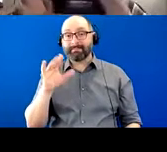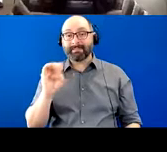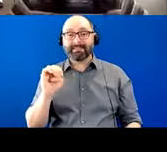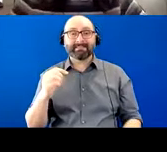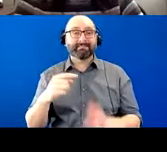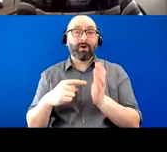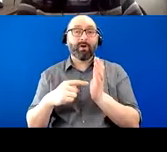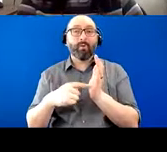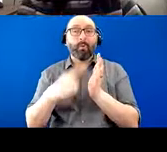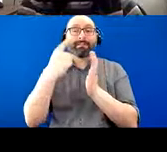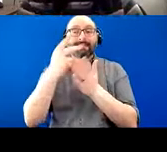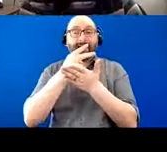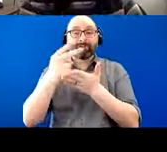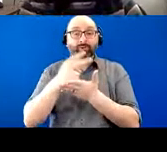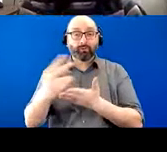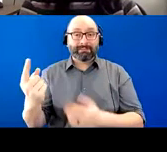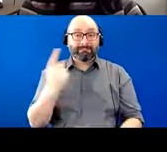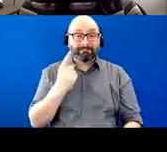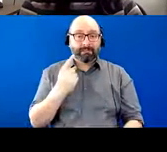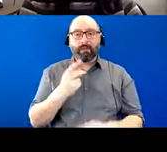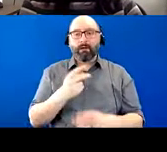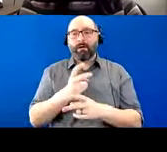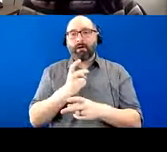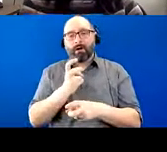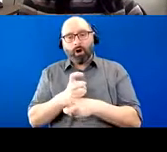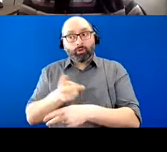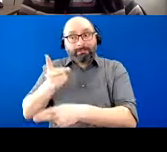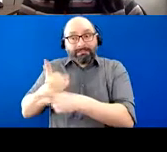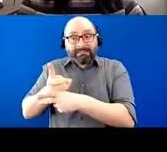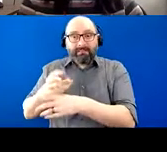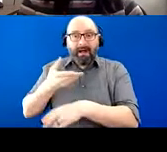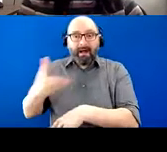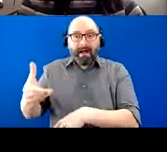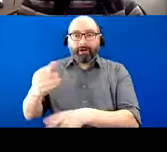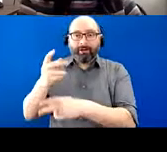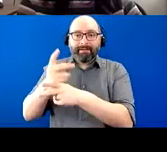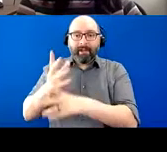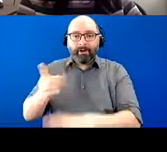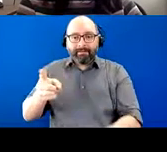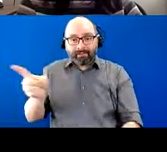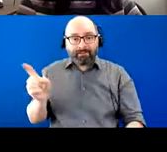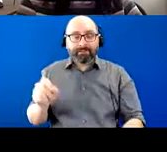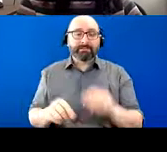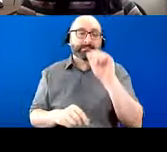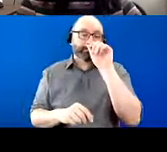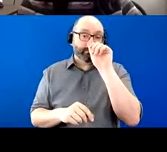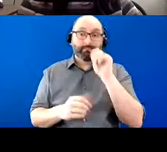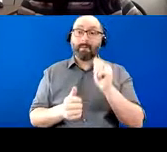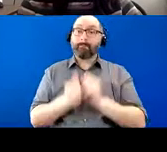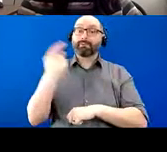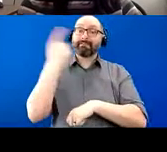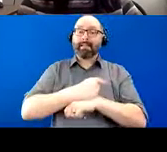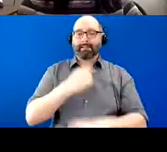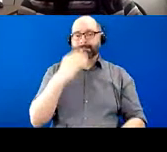weeks and there were difficulties with keeping hired caregivers. Um, uh, he was sleeping most of the day,